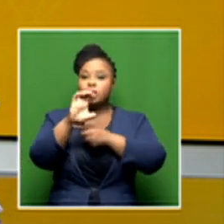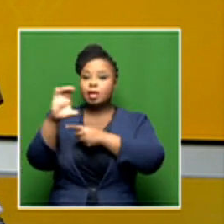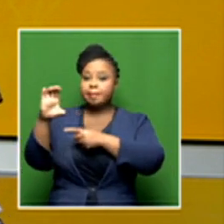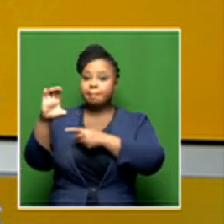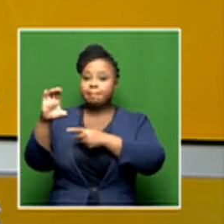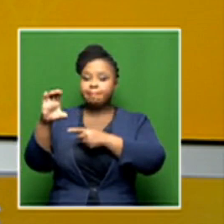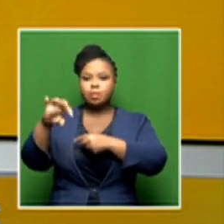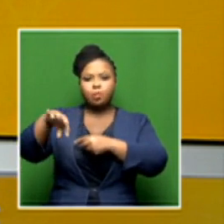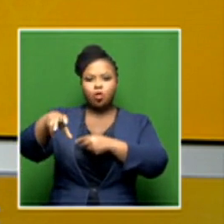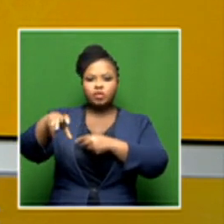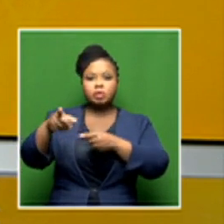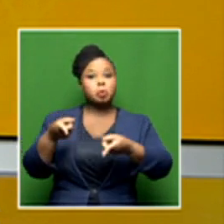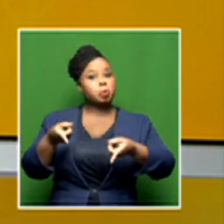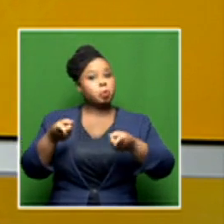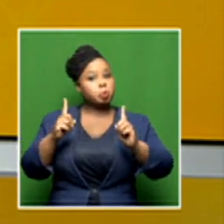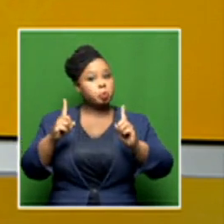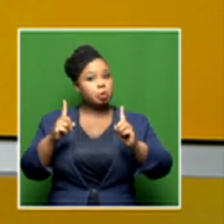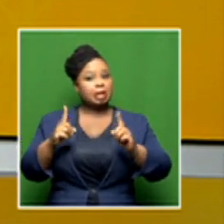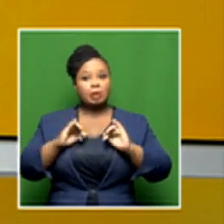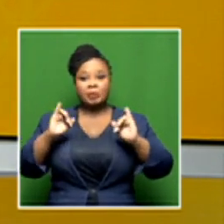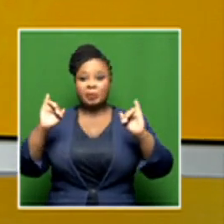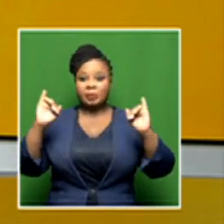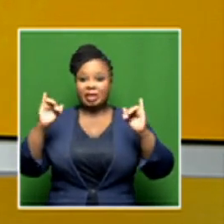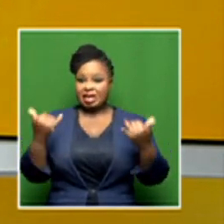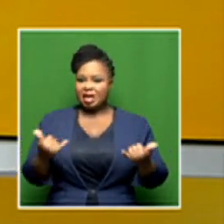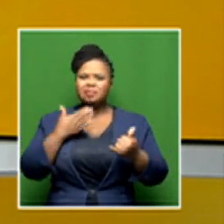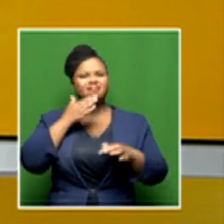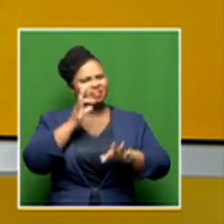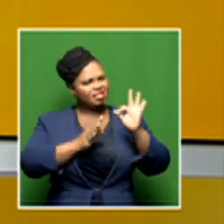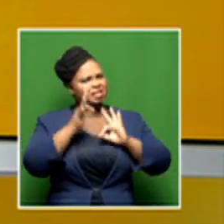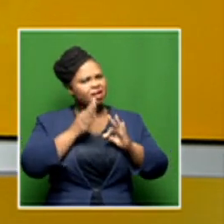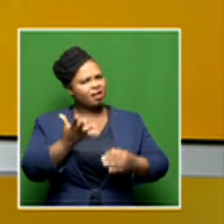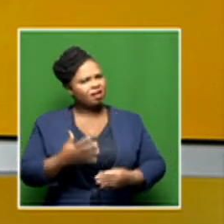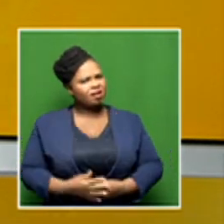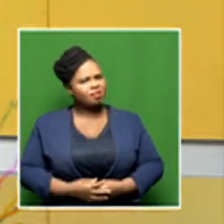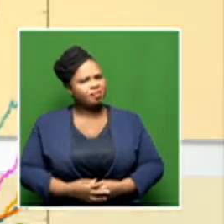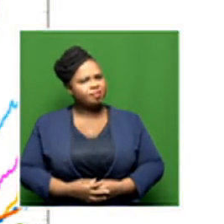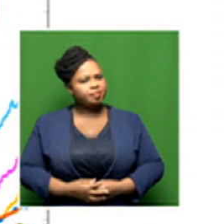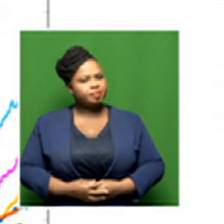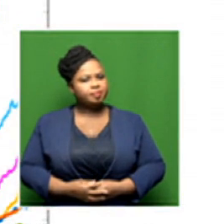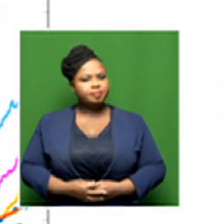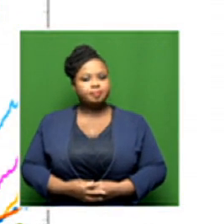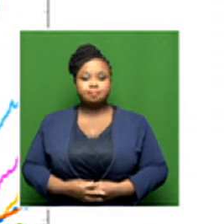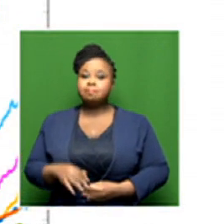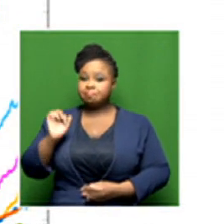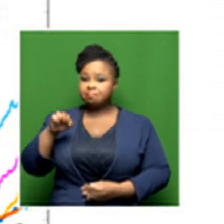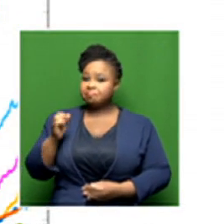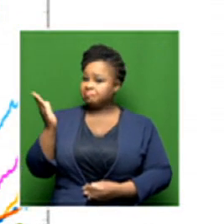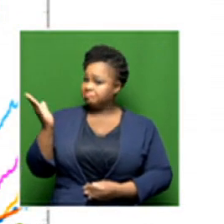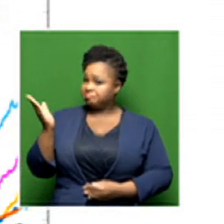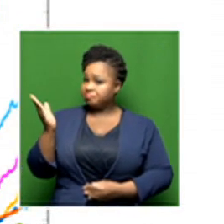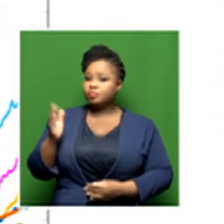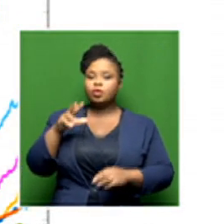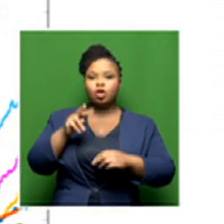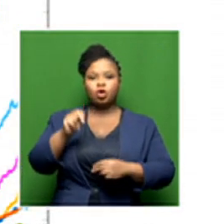experiencing something it has never experienced before. Doctor, any explanation for that? Yes. Northern Cape